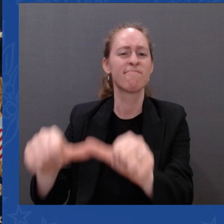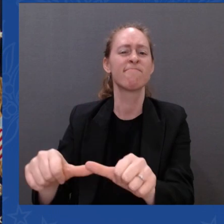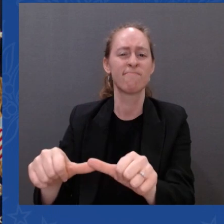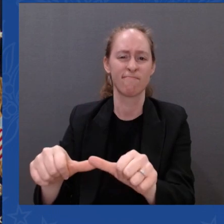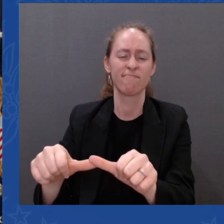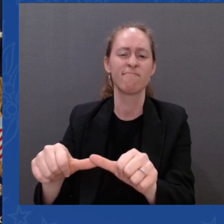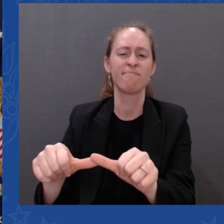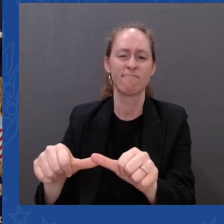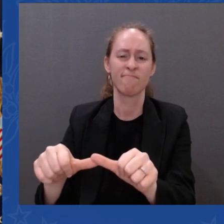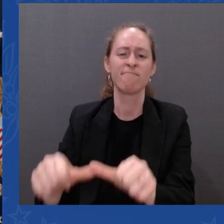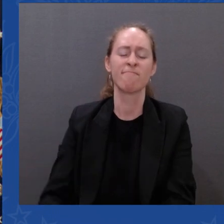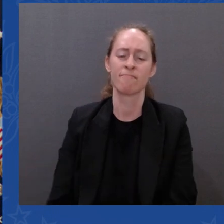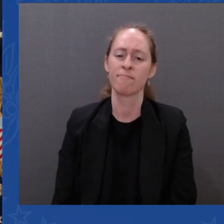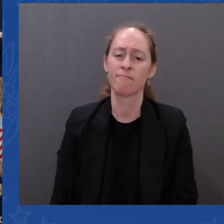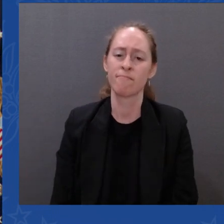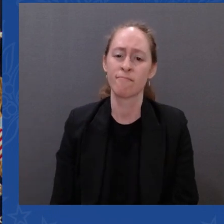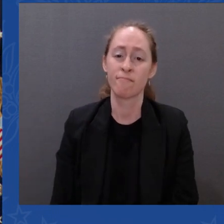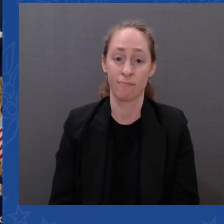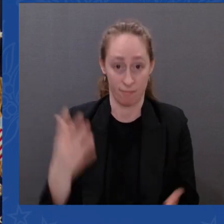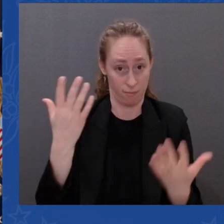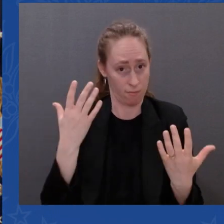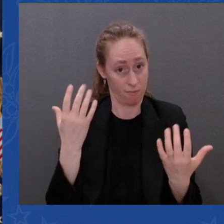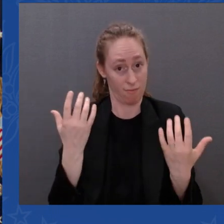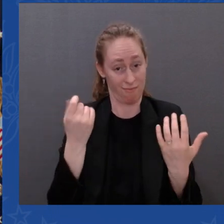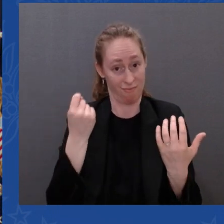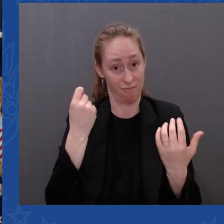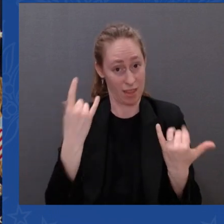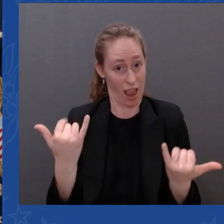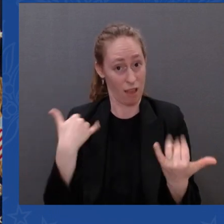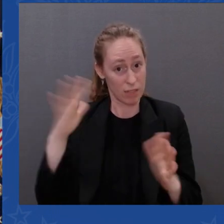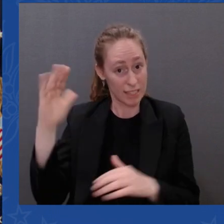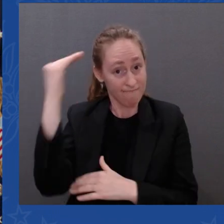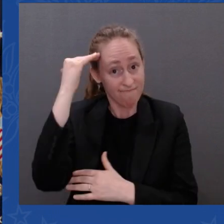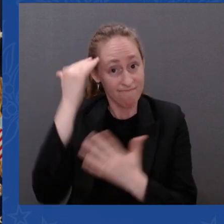The parents who will never see their child again.